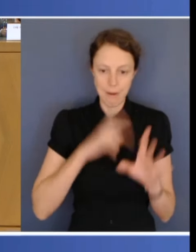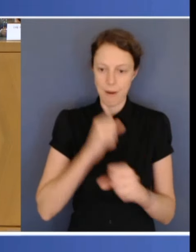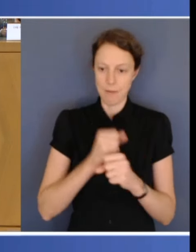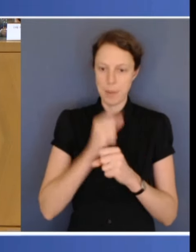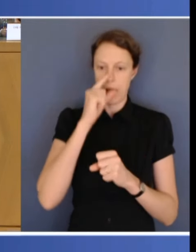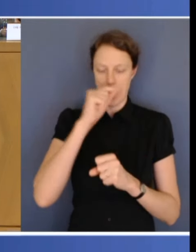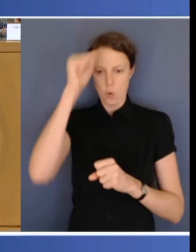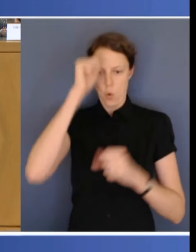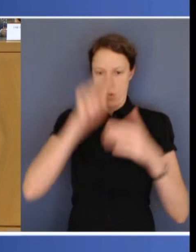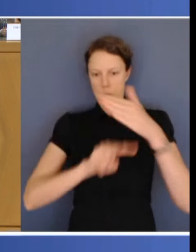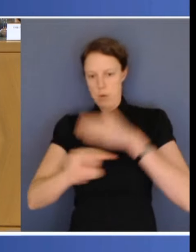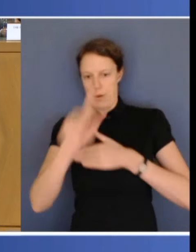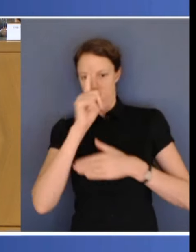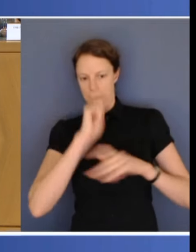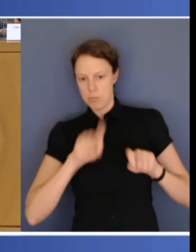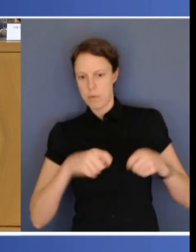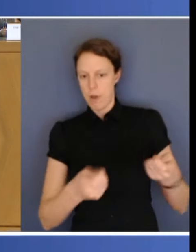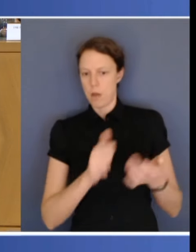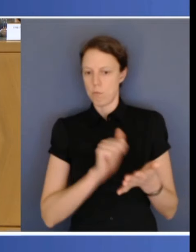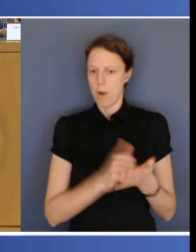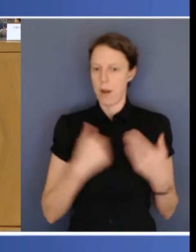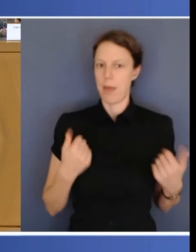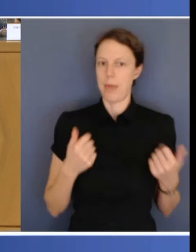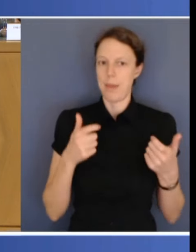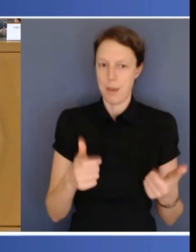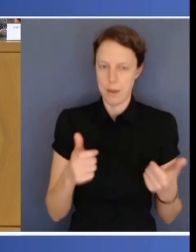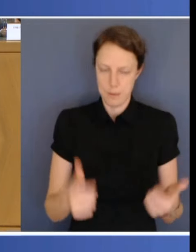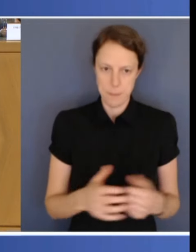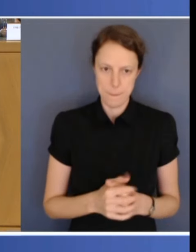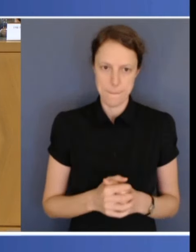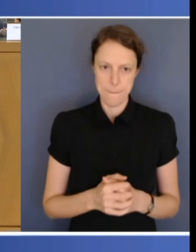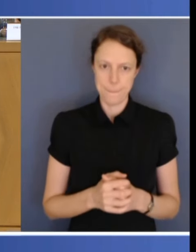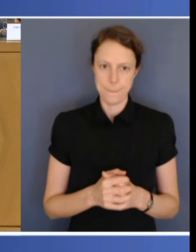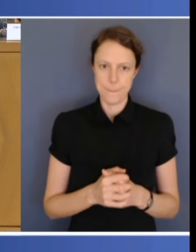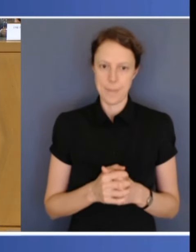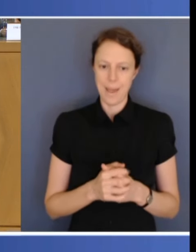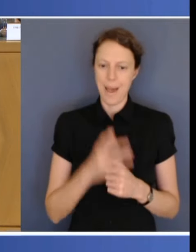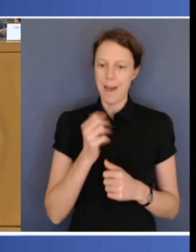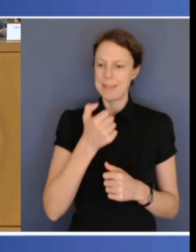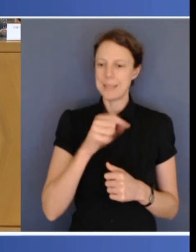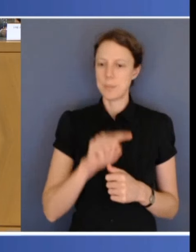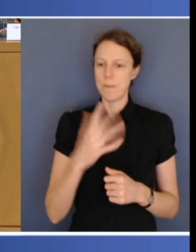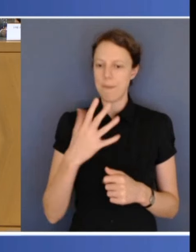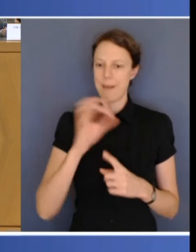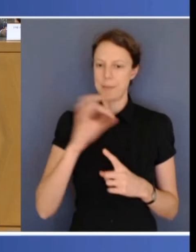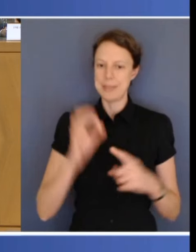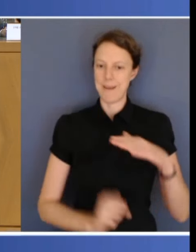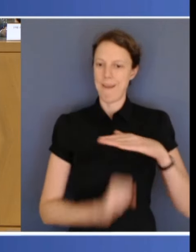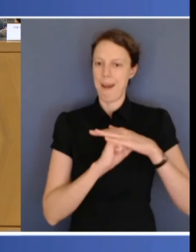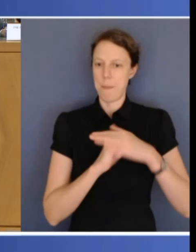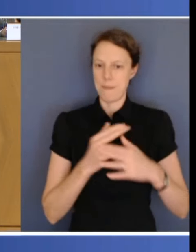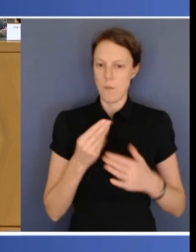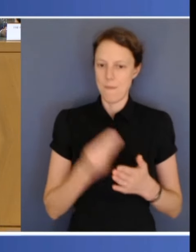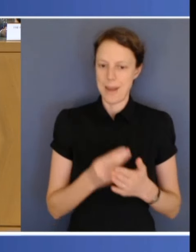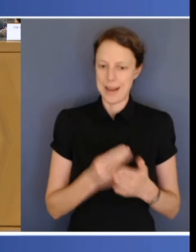endorsed the current 6.5 per cent funding cap, being replaced by a more generous approach that applies a cumulative cap